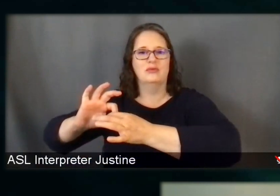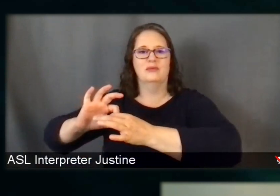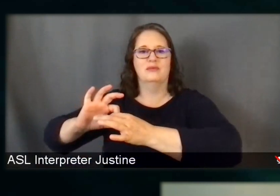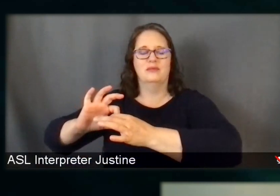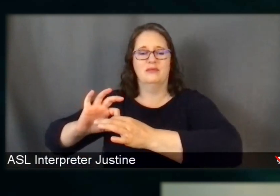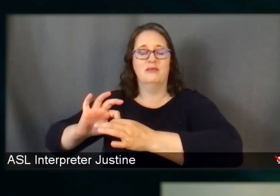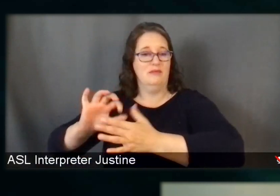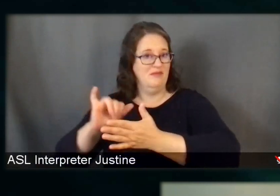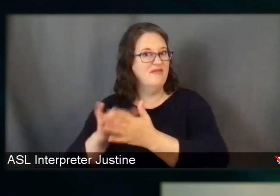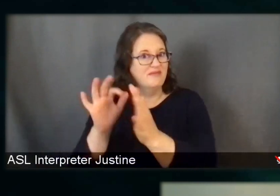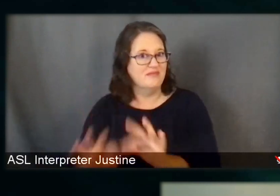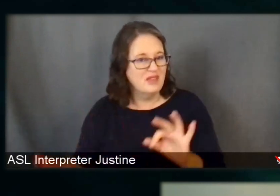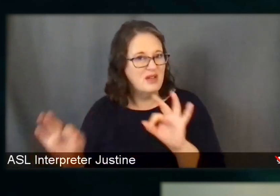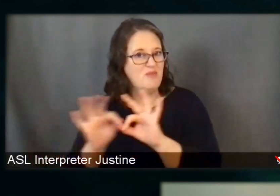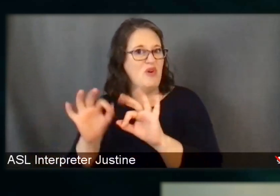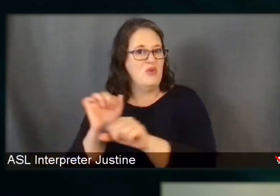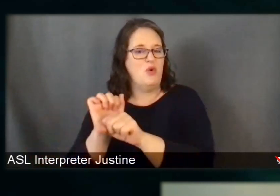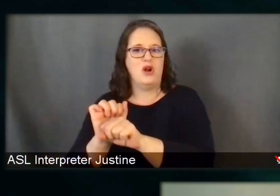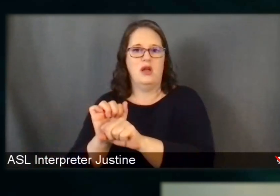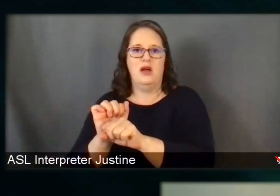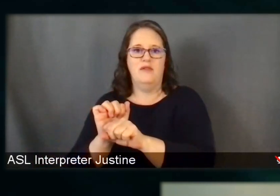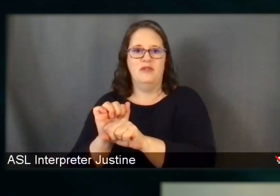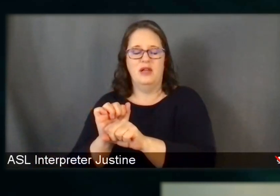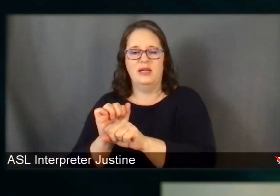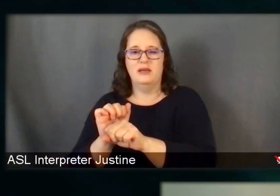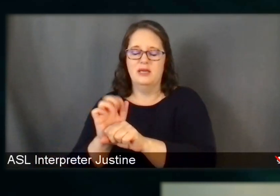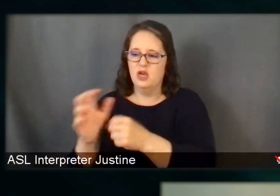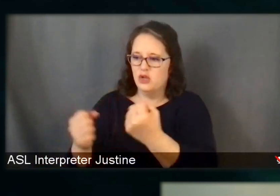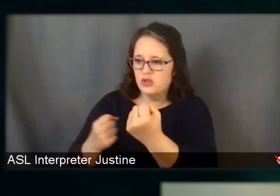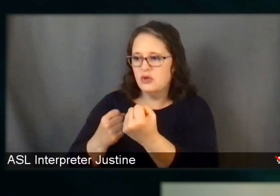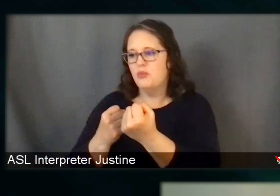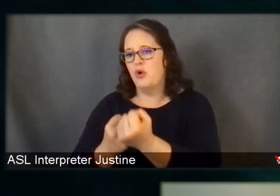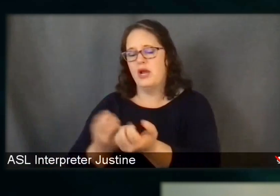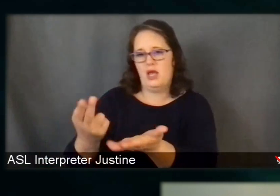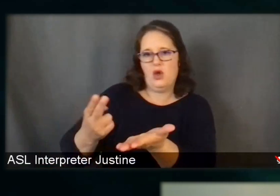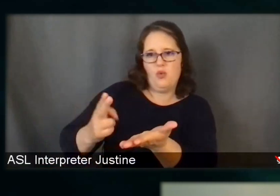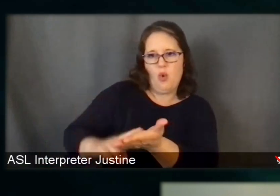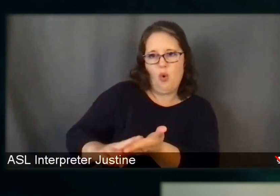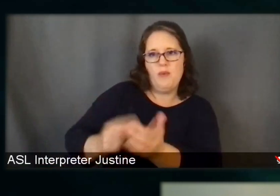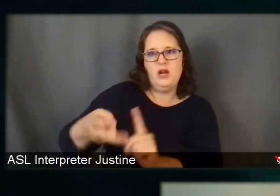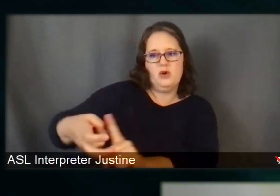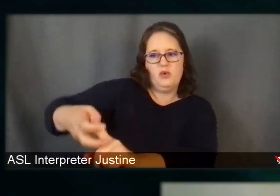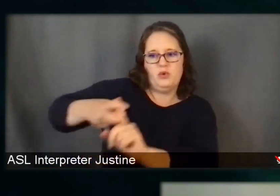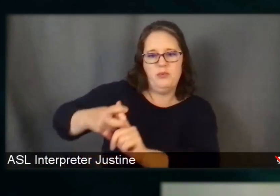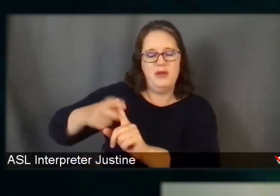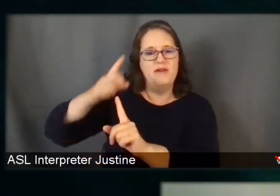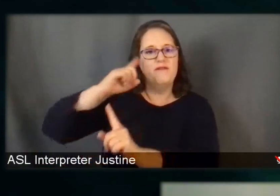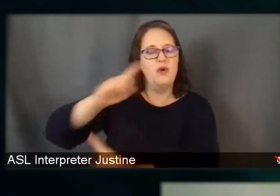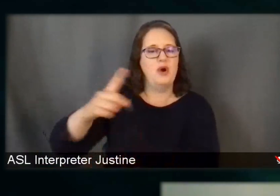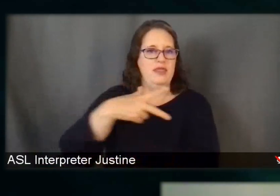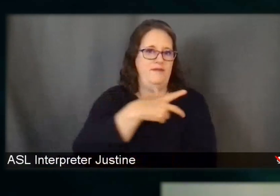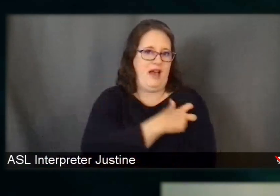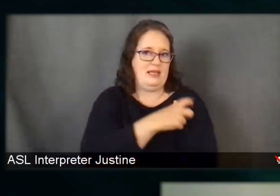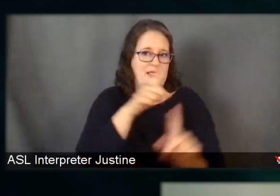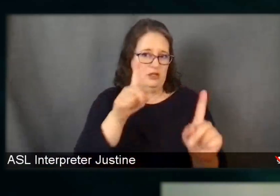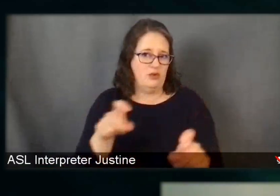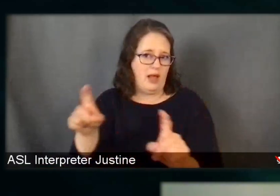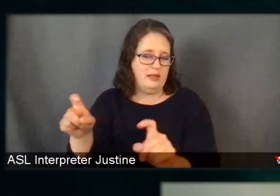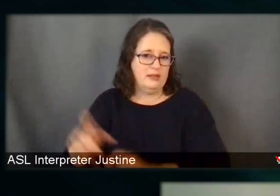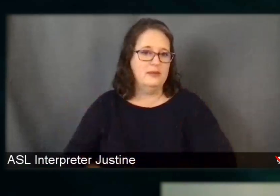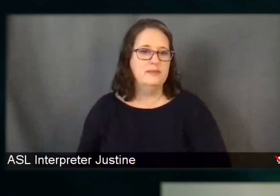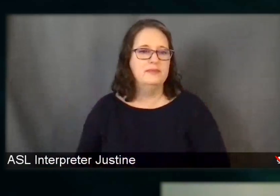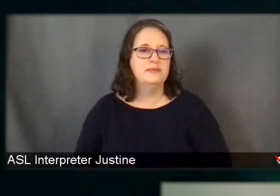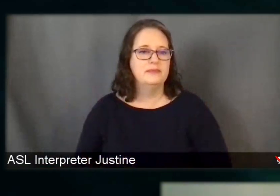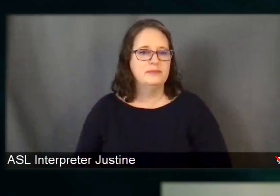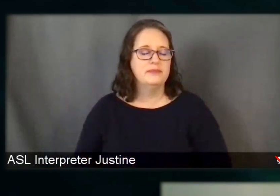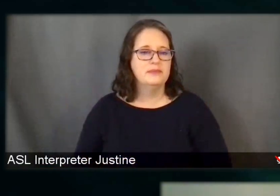of, uh, supporting the enrollment and recruitment for the COVID-19 vaccine trials. And Stefan, one of the questions I would have is,